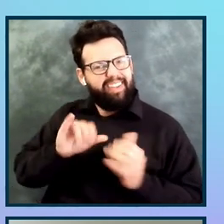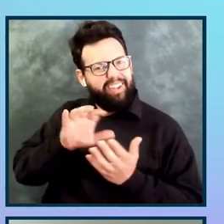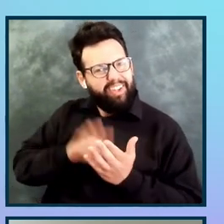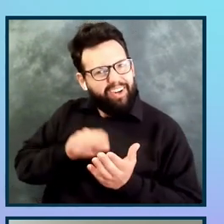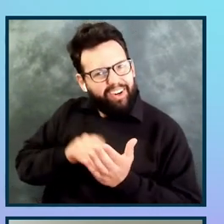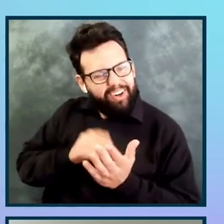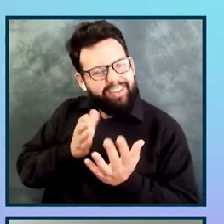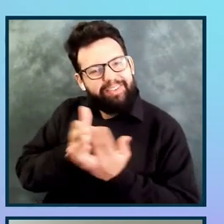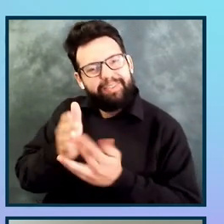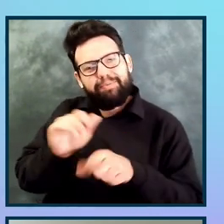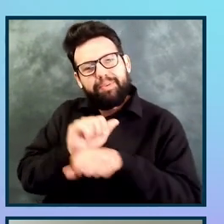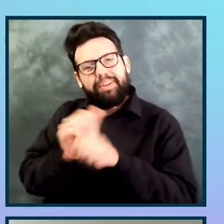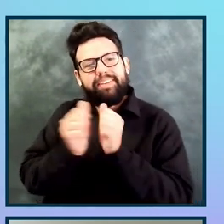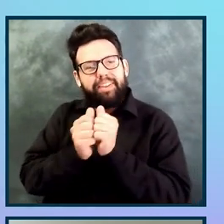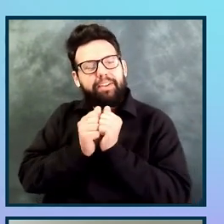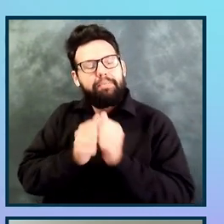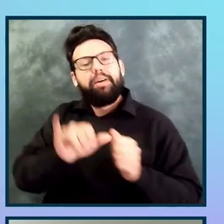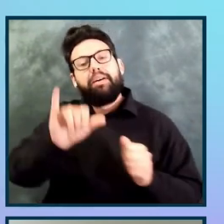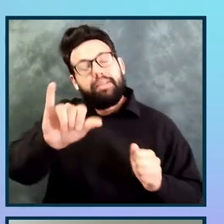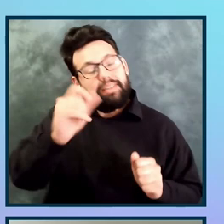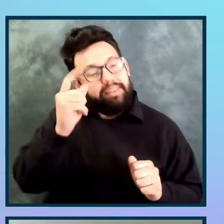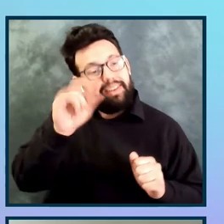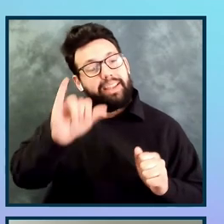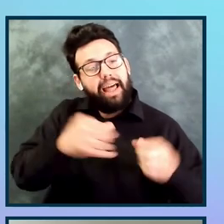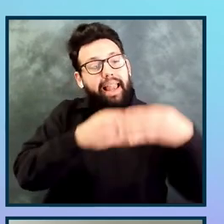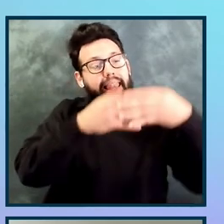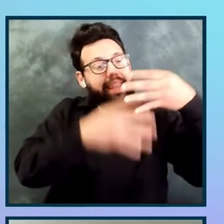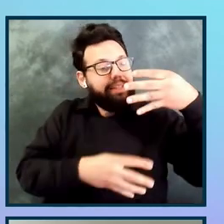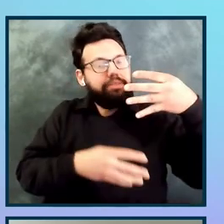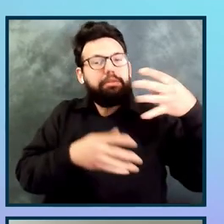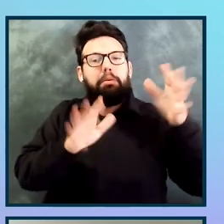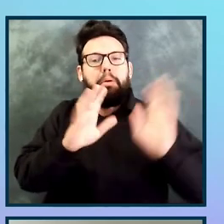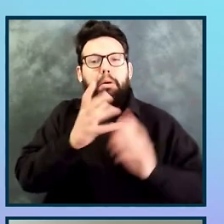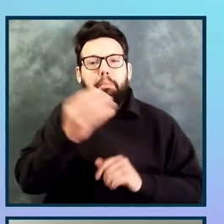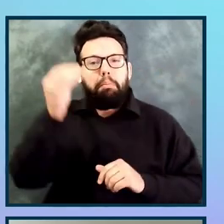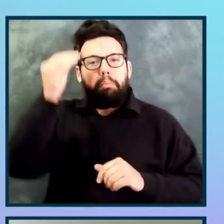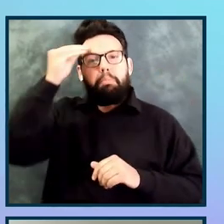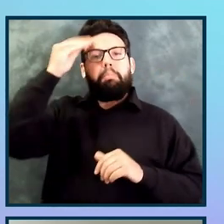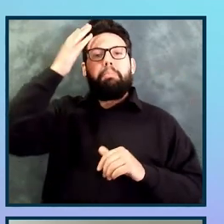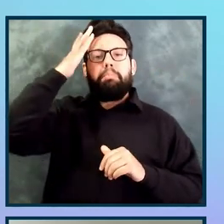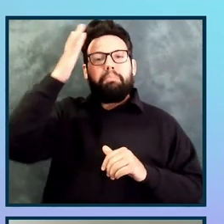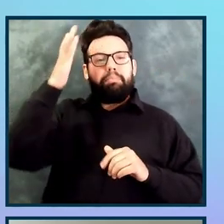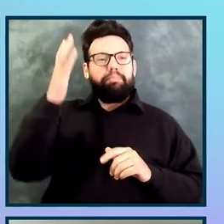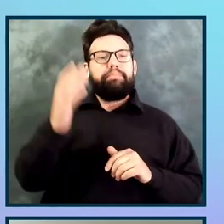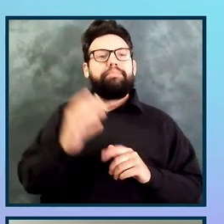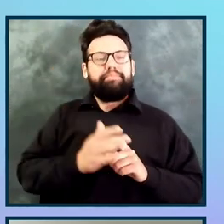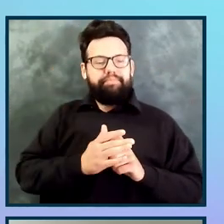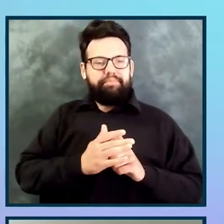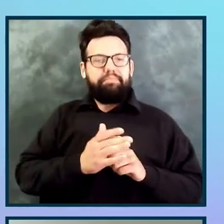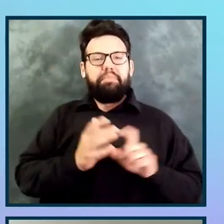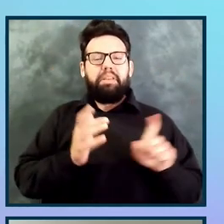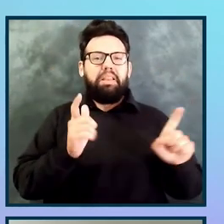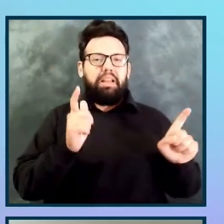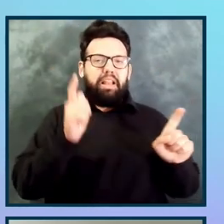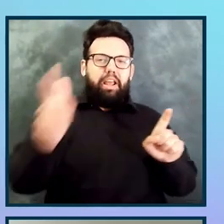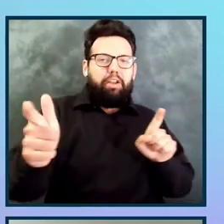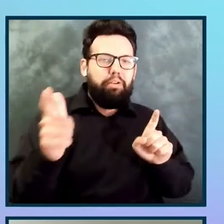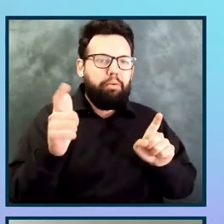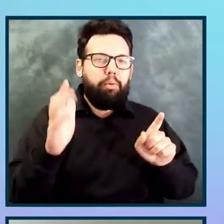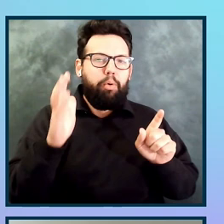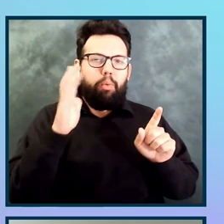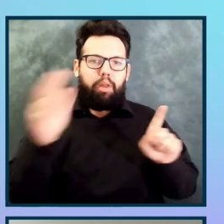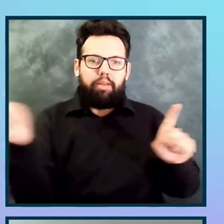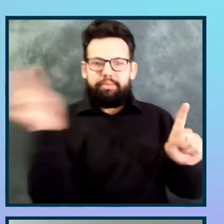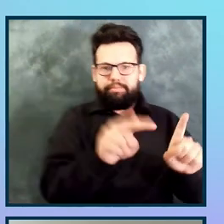keep this list in mind. There's going to be a pretty significant reference to this list at a pivotal point in what Al and I had determined